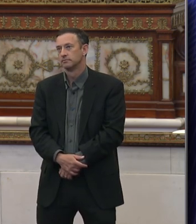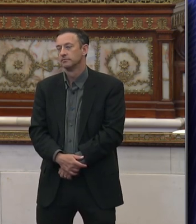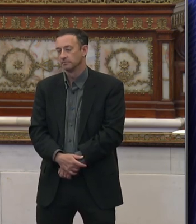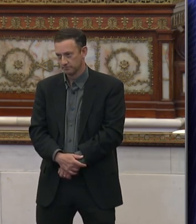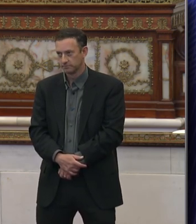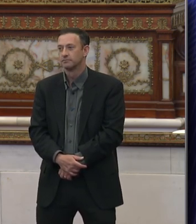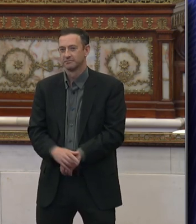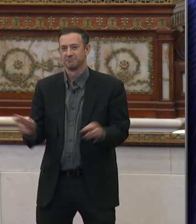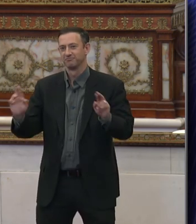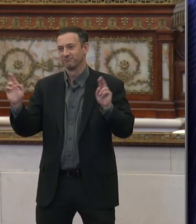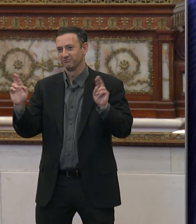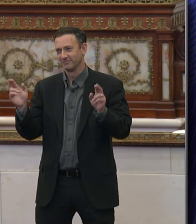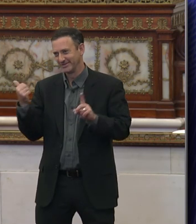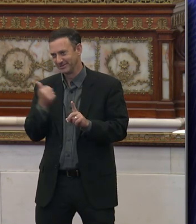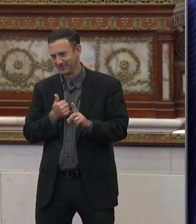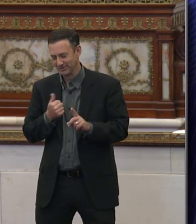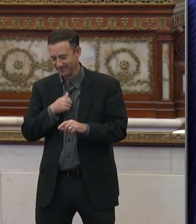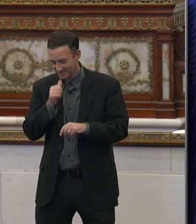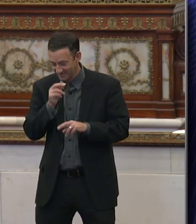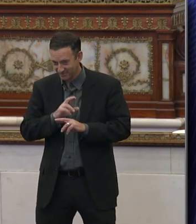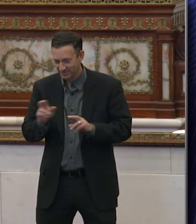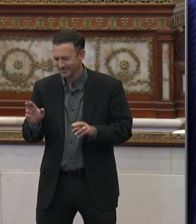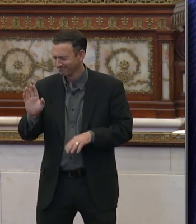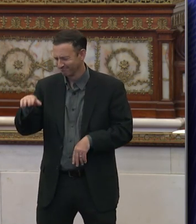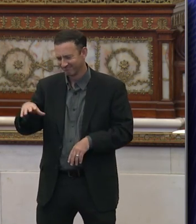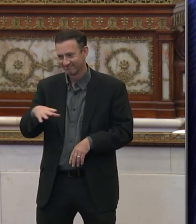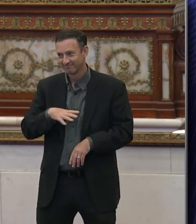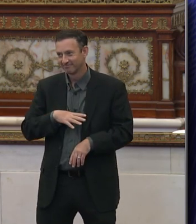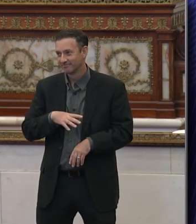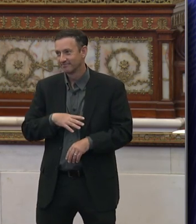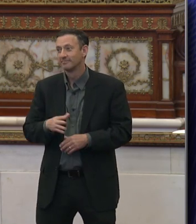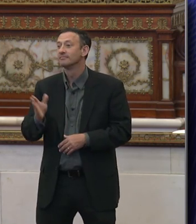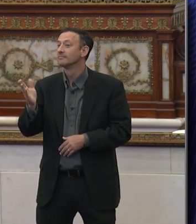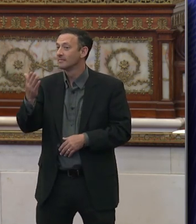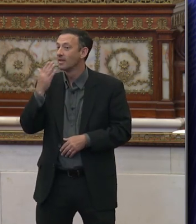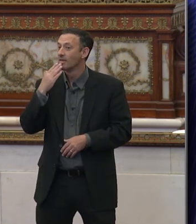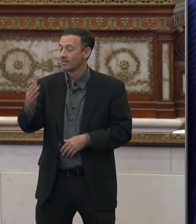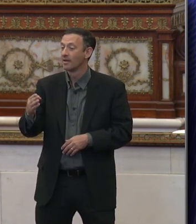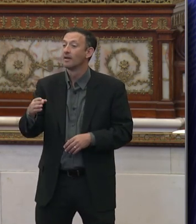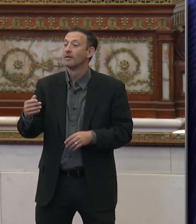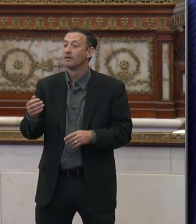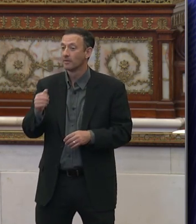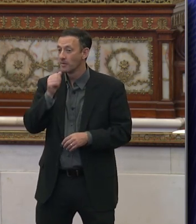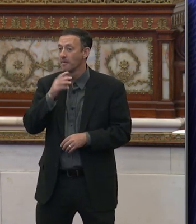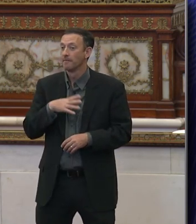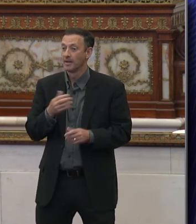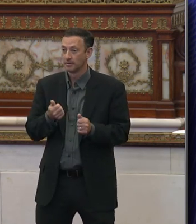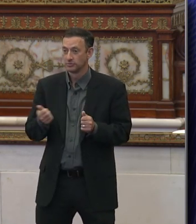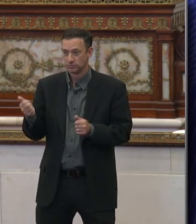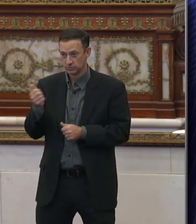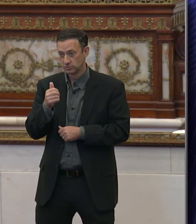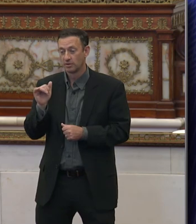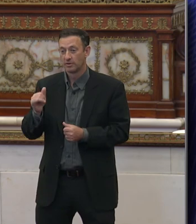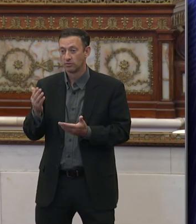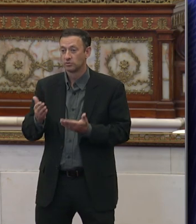Okay. Ready now. Sorry for not being ready before. All right. It's okay. Thank you, Madam Chair. I move that resolution number